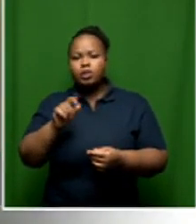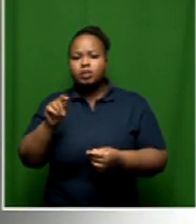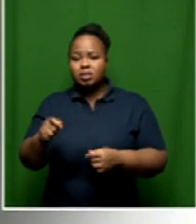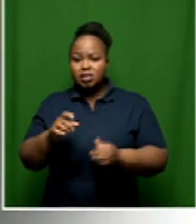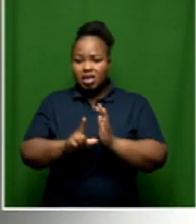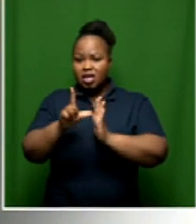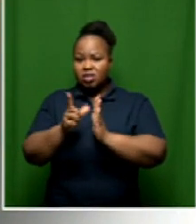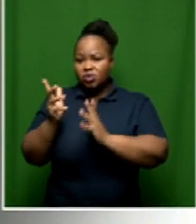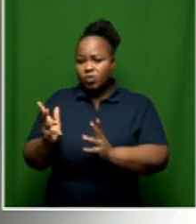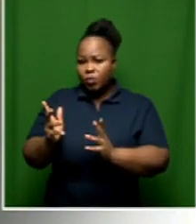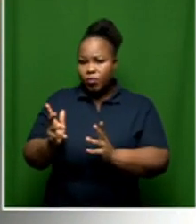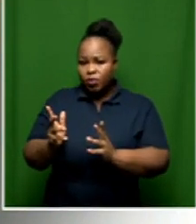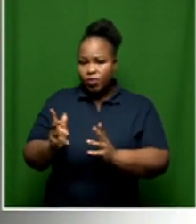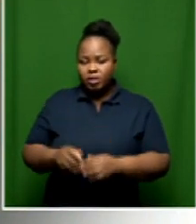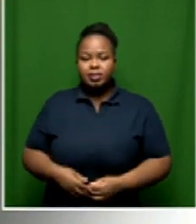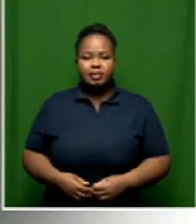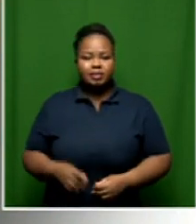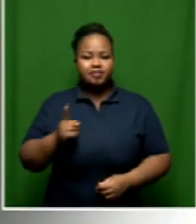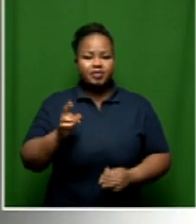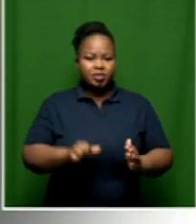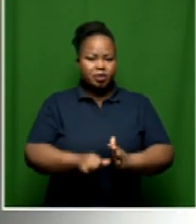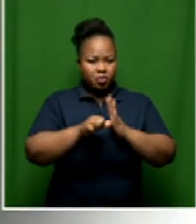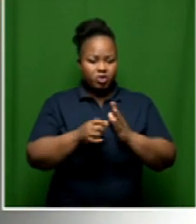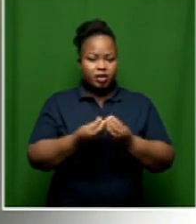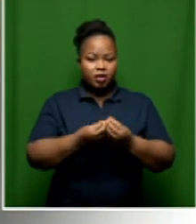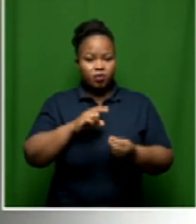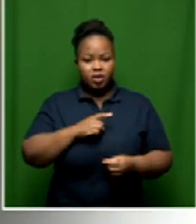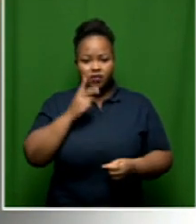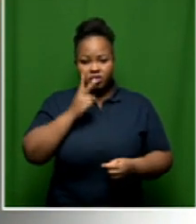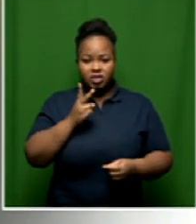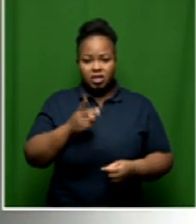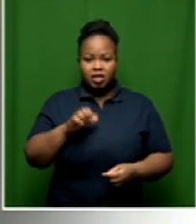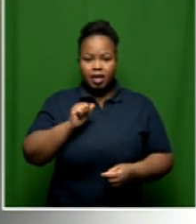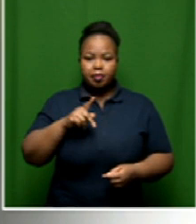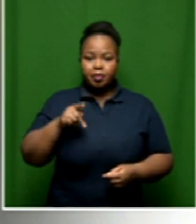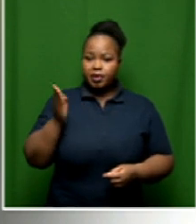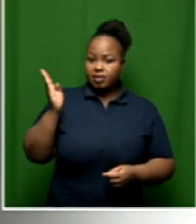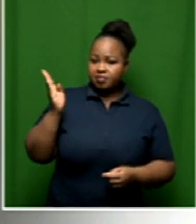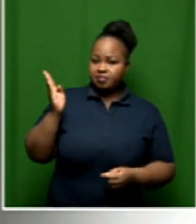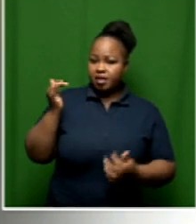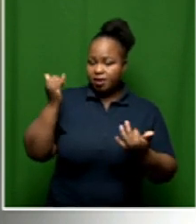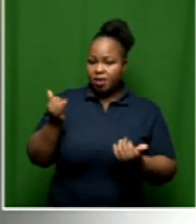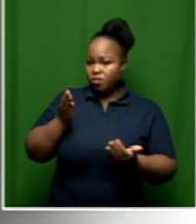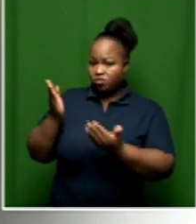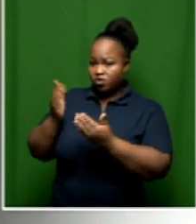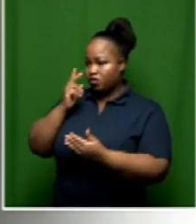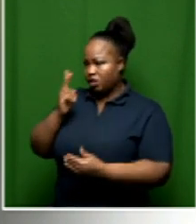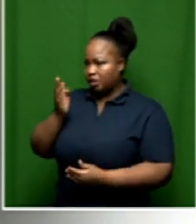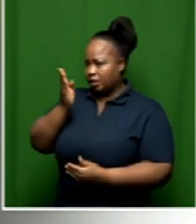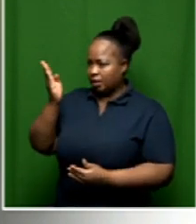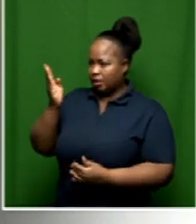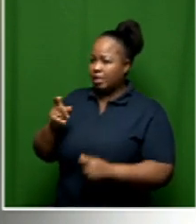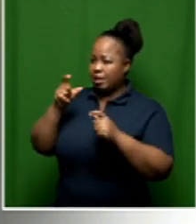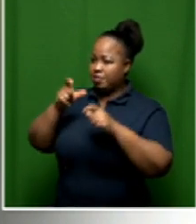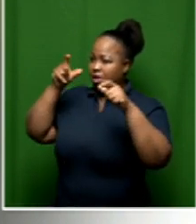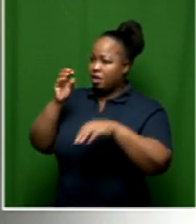Yes. And this is a very, very important thing. So if you take a look at the application that is on the screen now. So the biggest